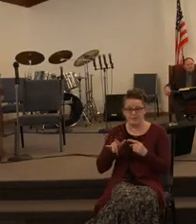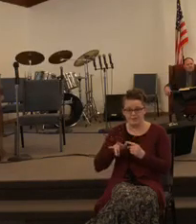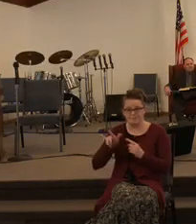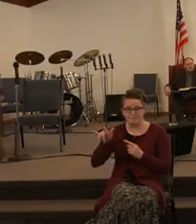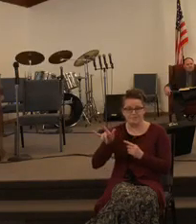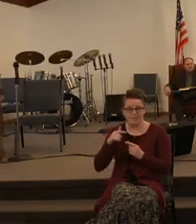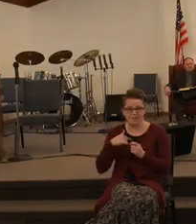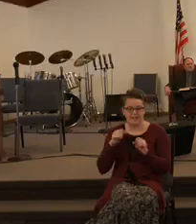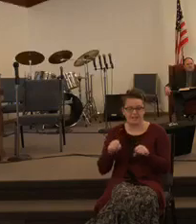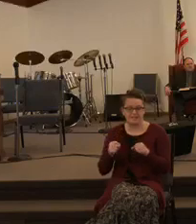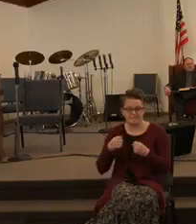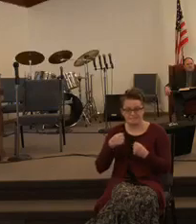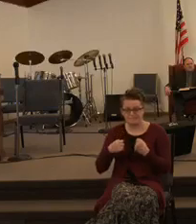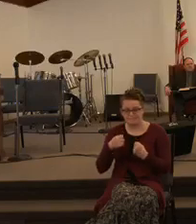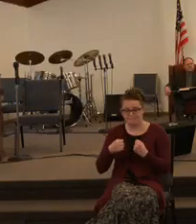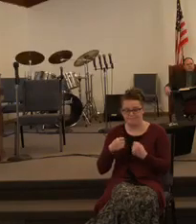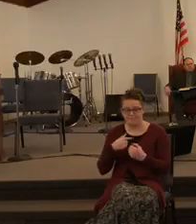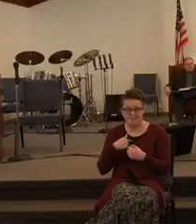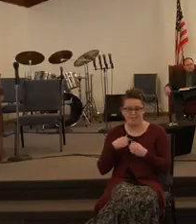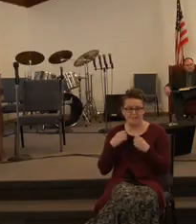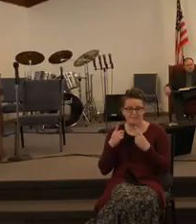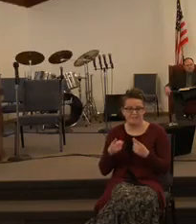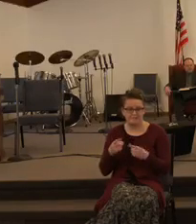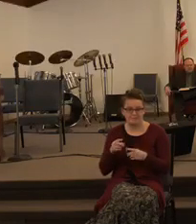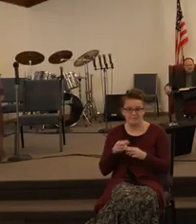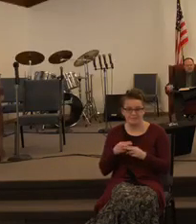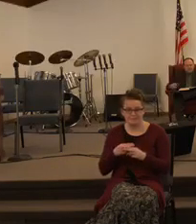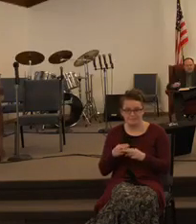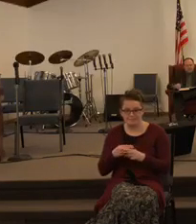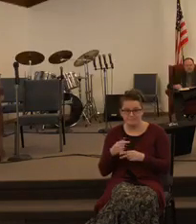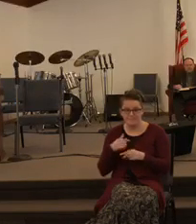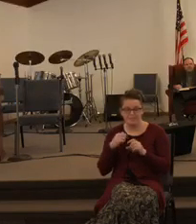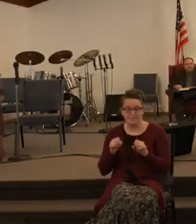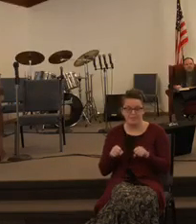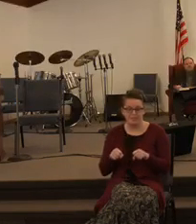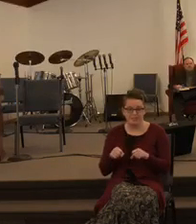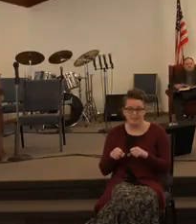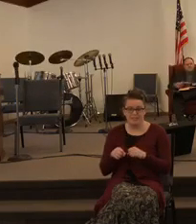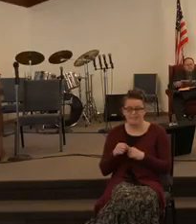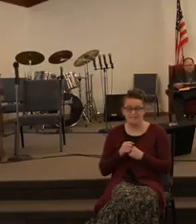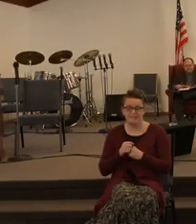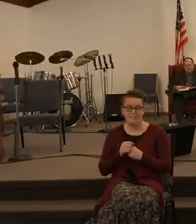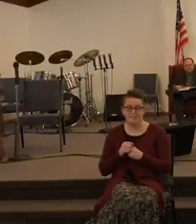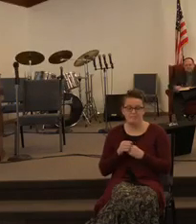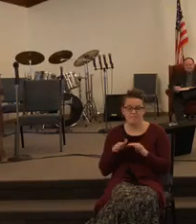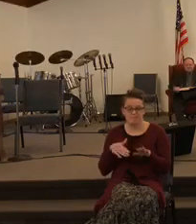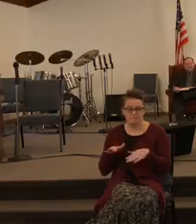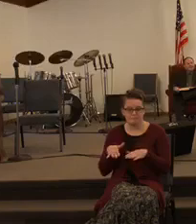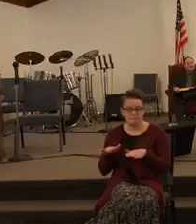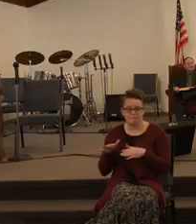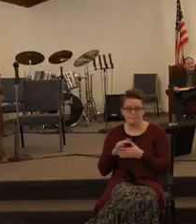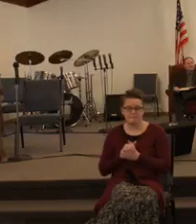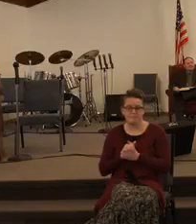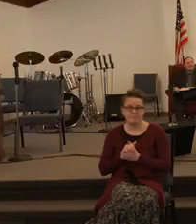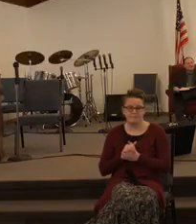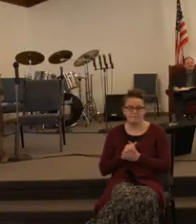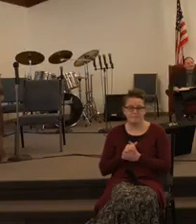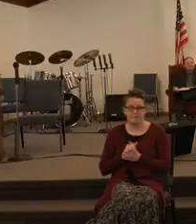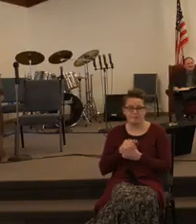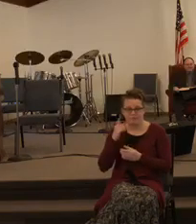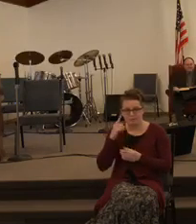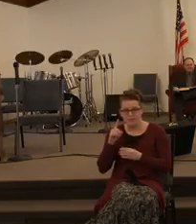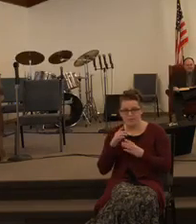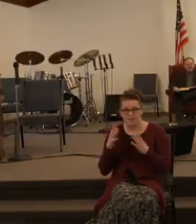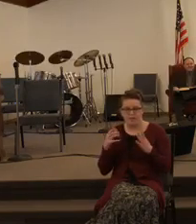car, I can take a train, I can take a bus, I can ride a bike, I can walk. For most of